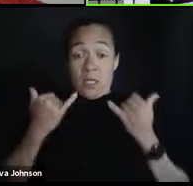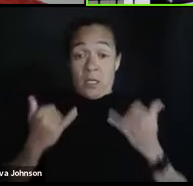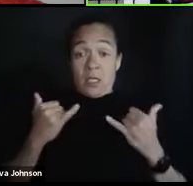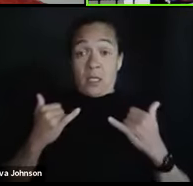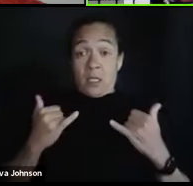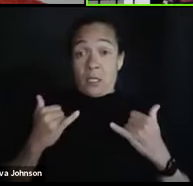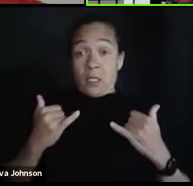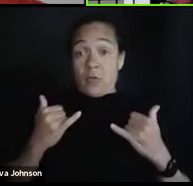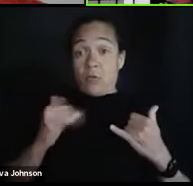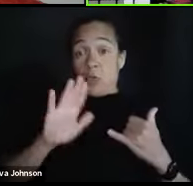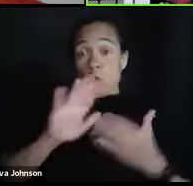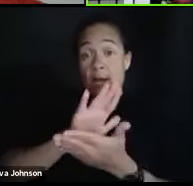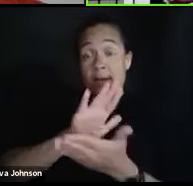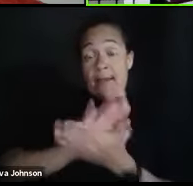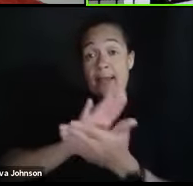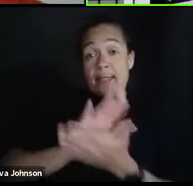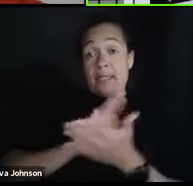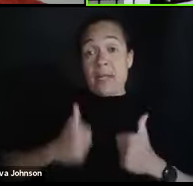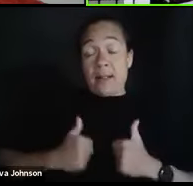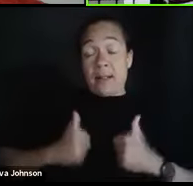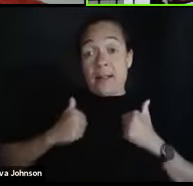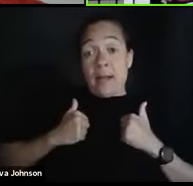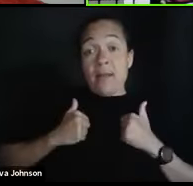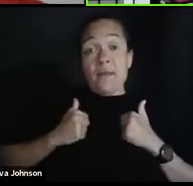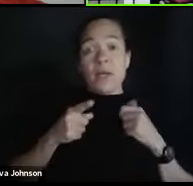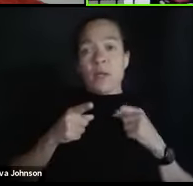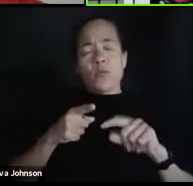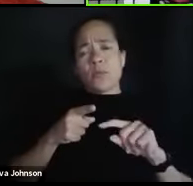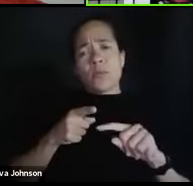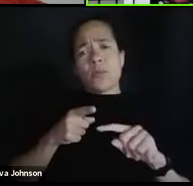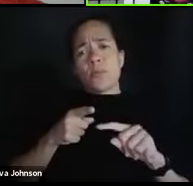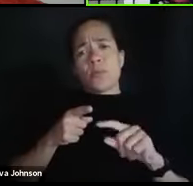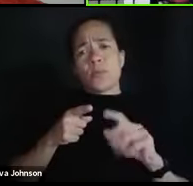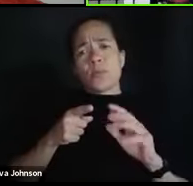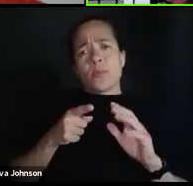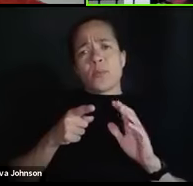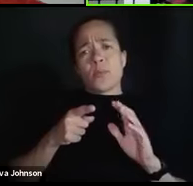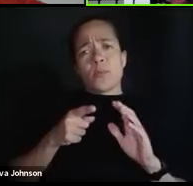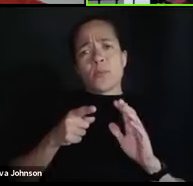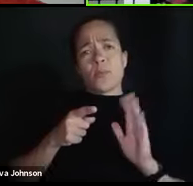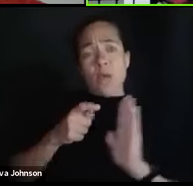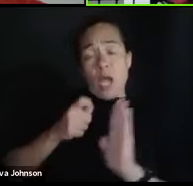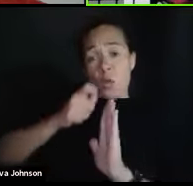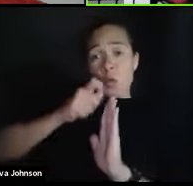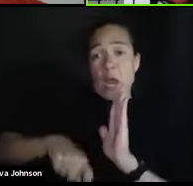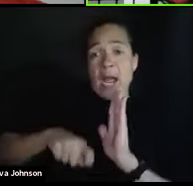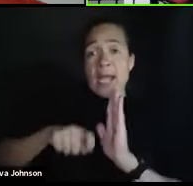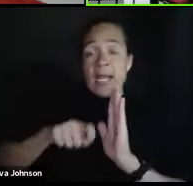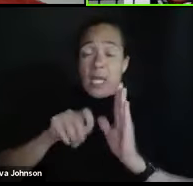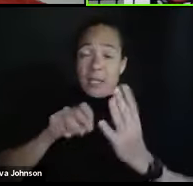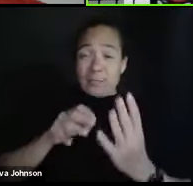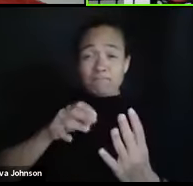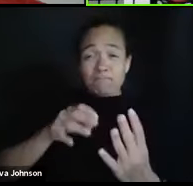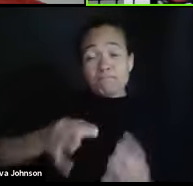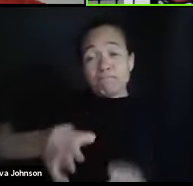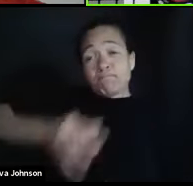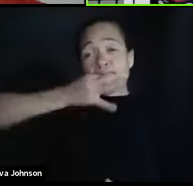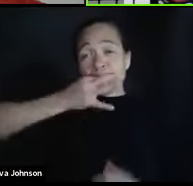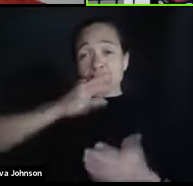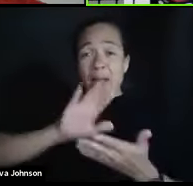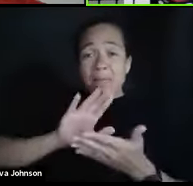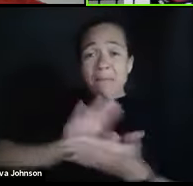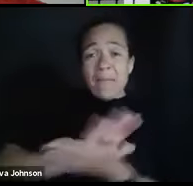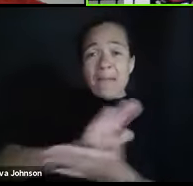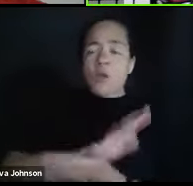of your academic life, you really can't write a really good paper. You just don't have enough